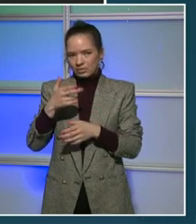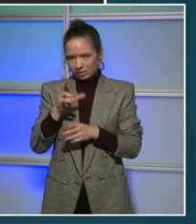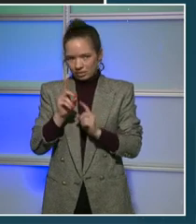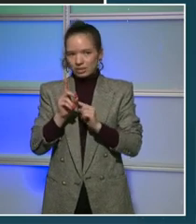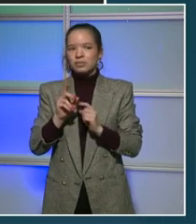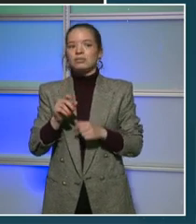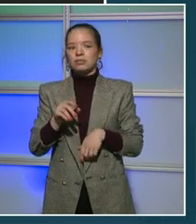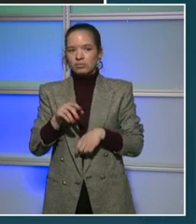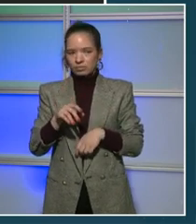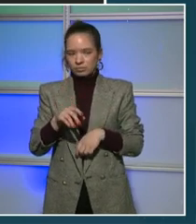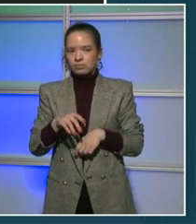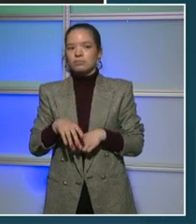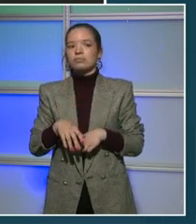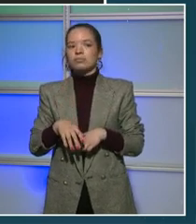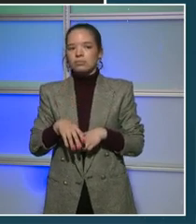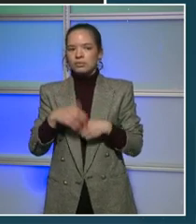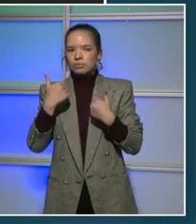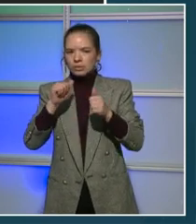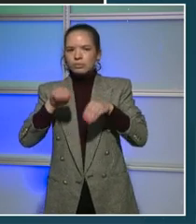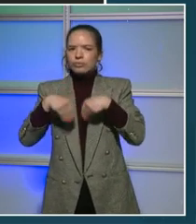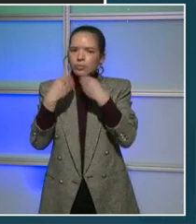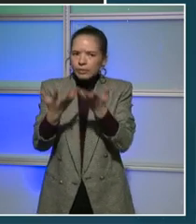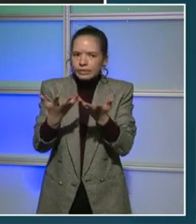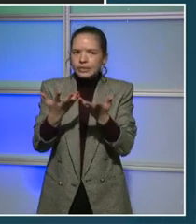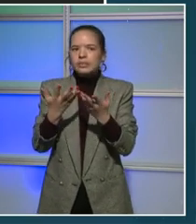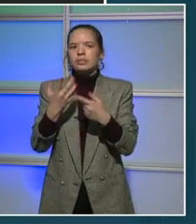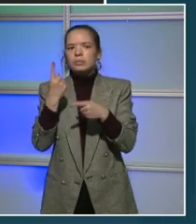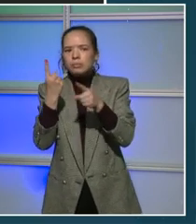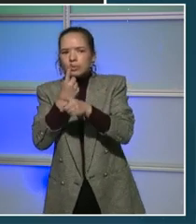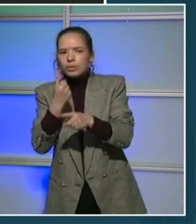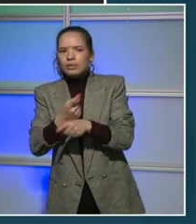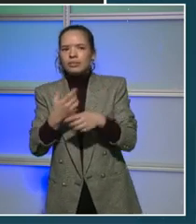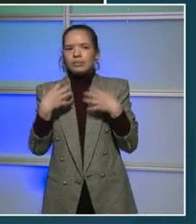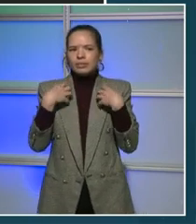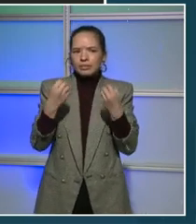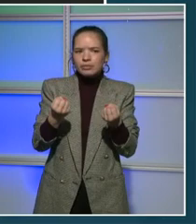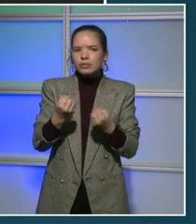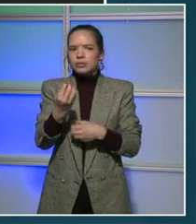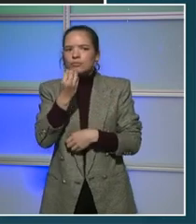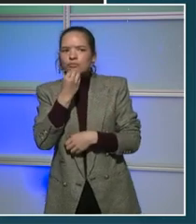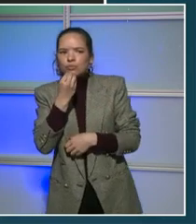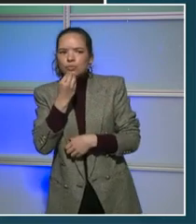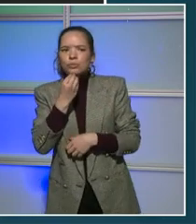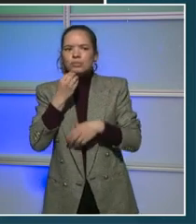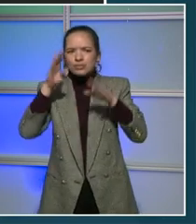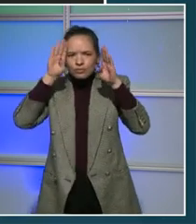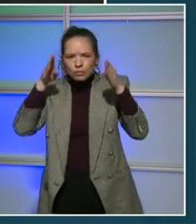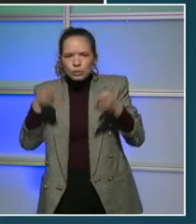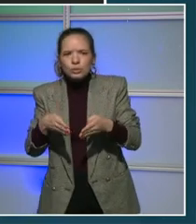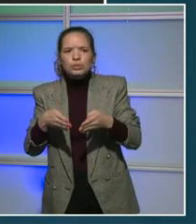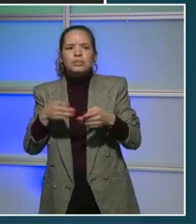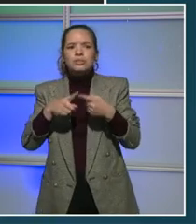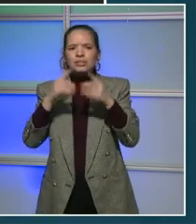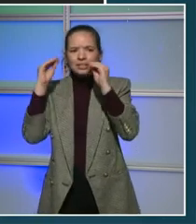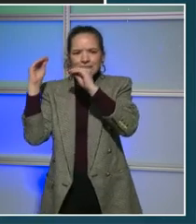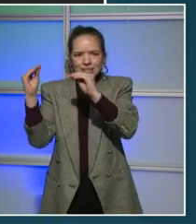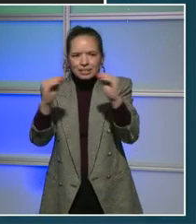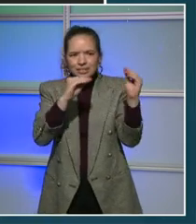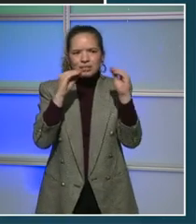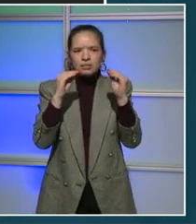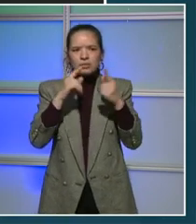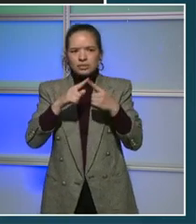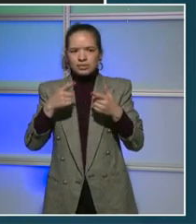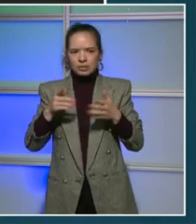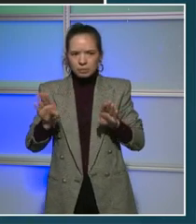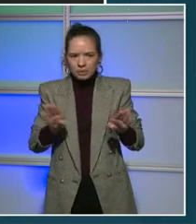access. But as you can imagine, my job as a dietitian is really in the education and the behavior change that needs to happen once you have the access to those